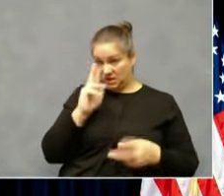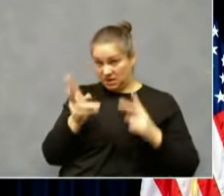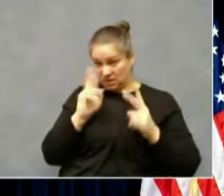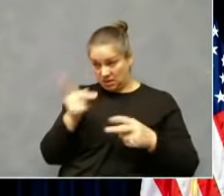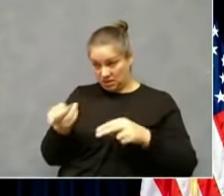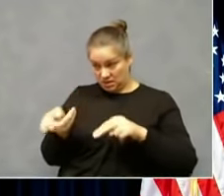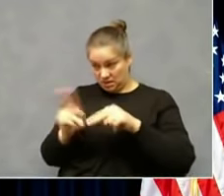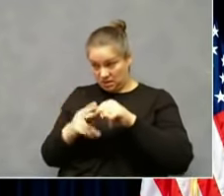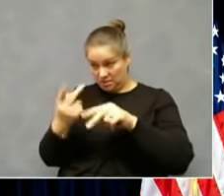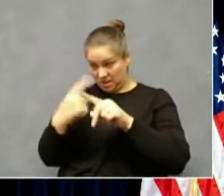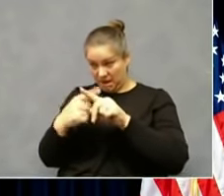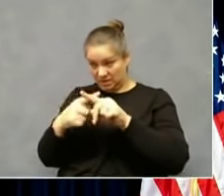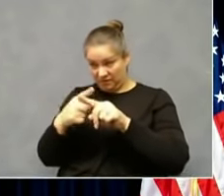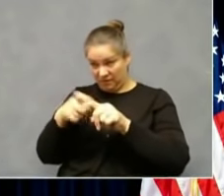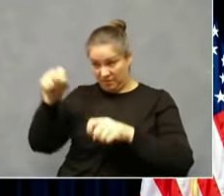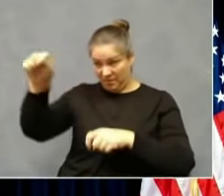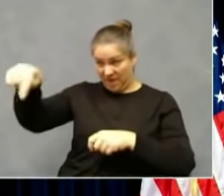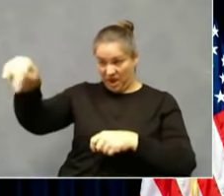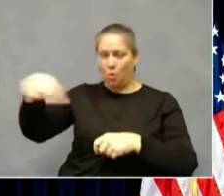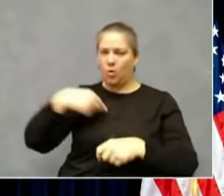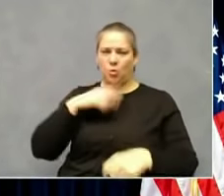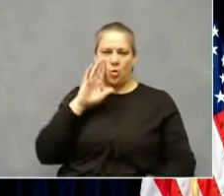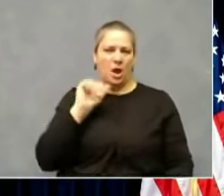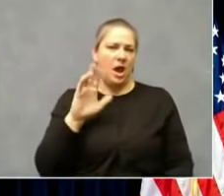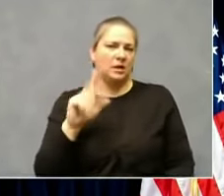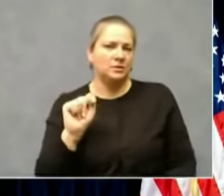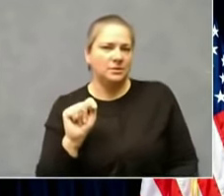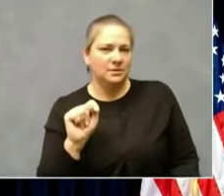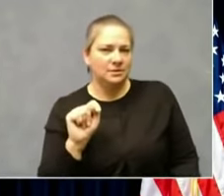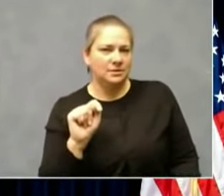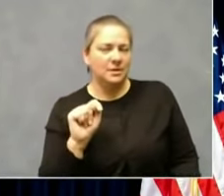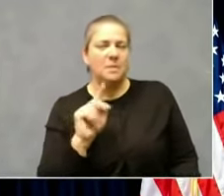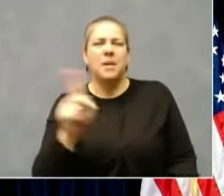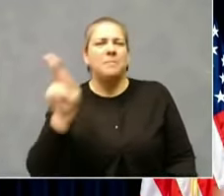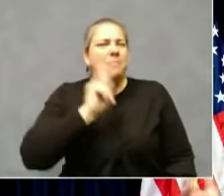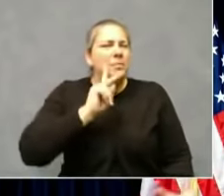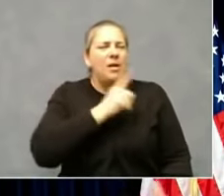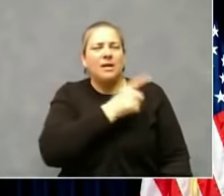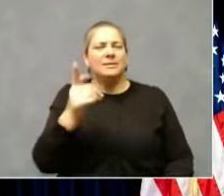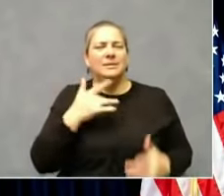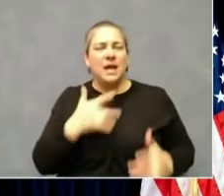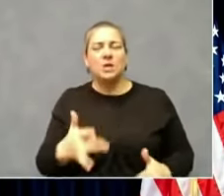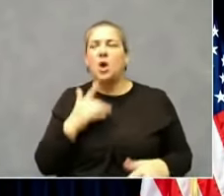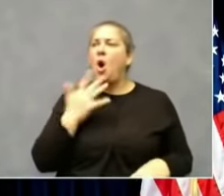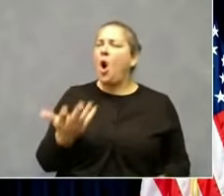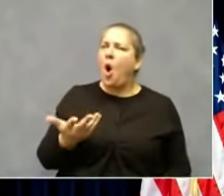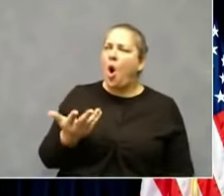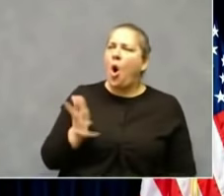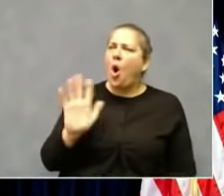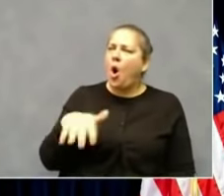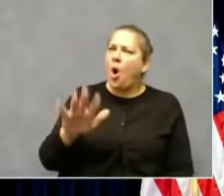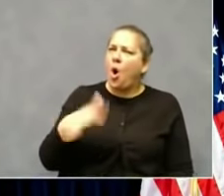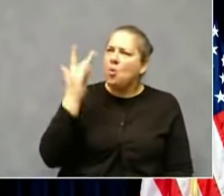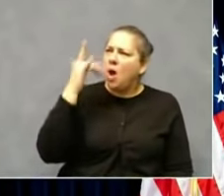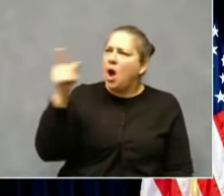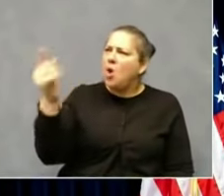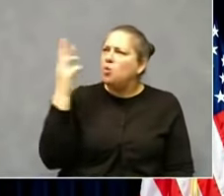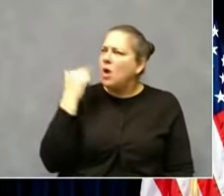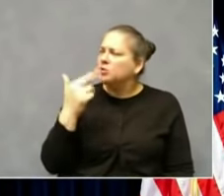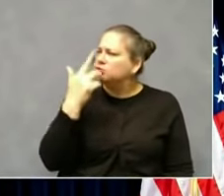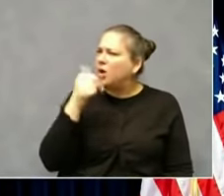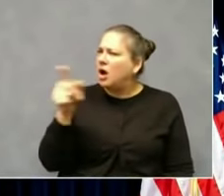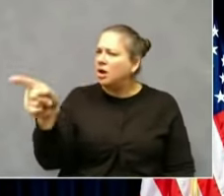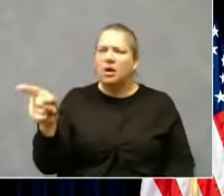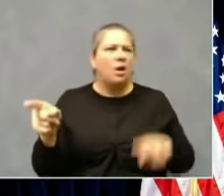well. But everybody tries to draw these false equivalencies. Well, why restaurants and not Walmart?